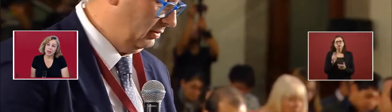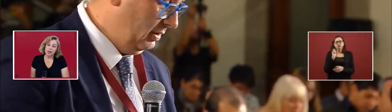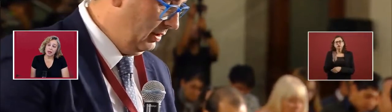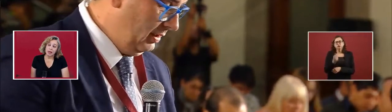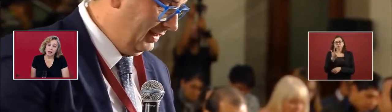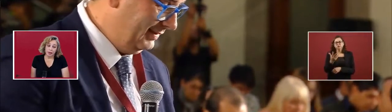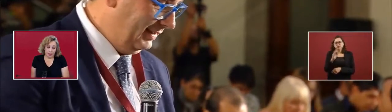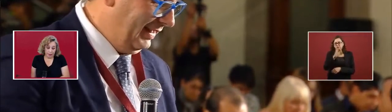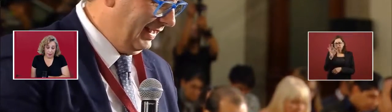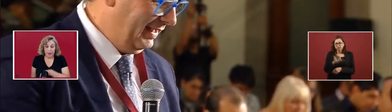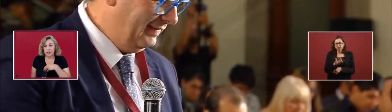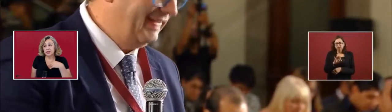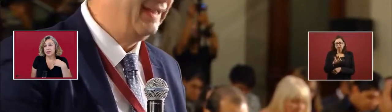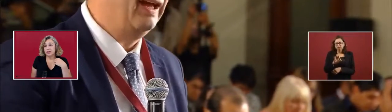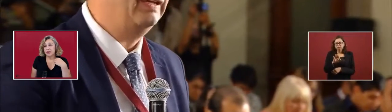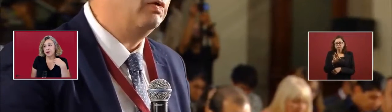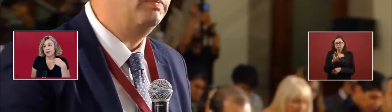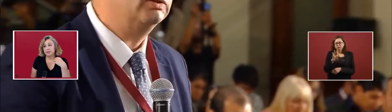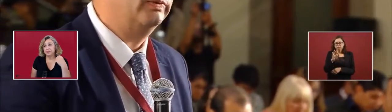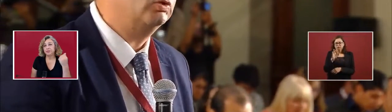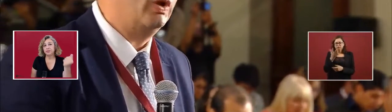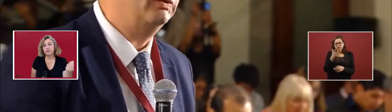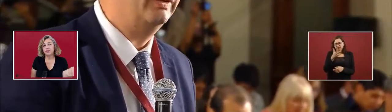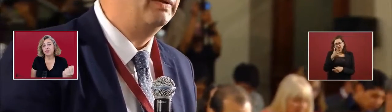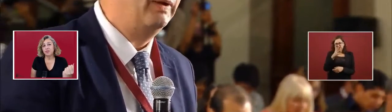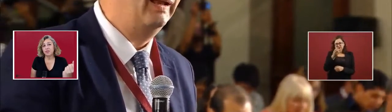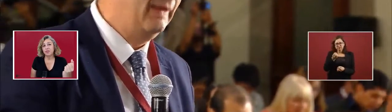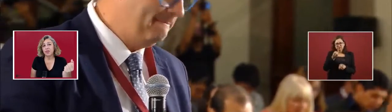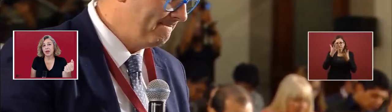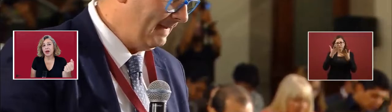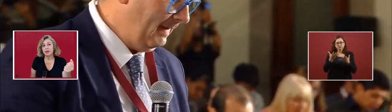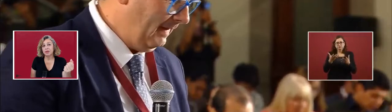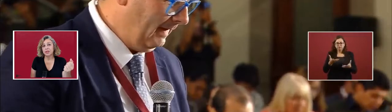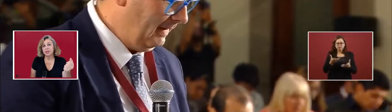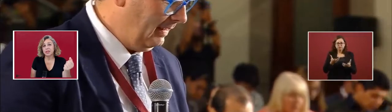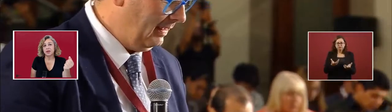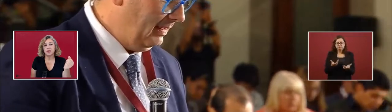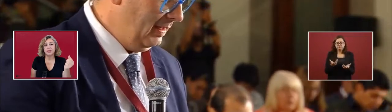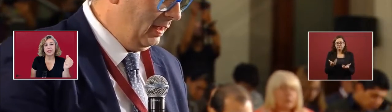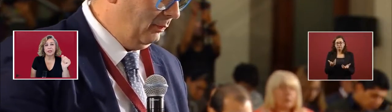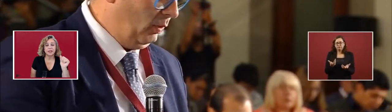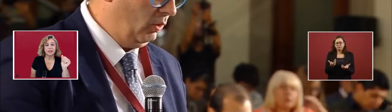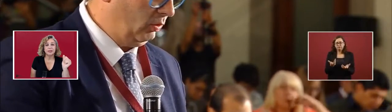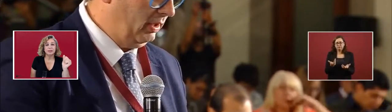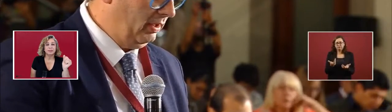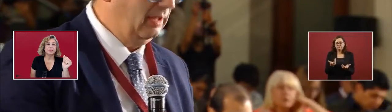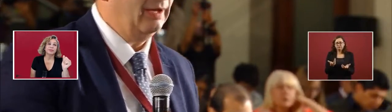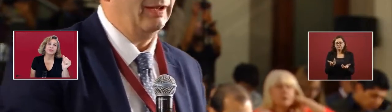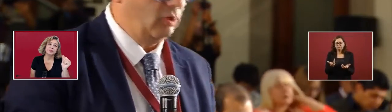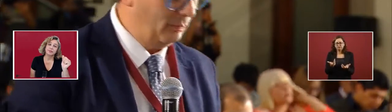So, how much is it equivalent?